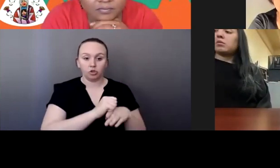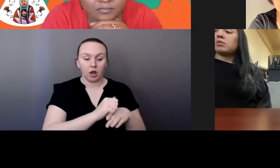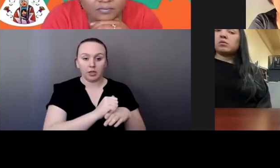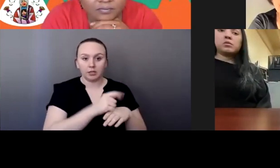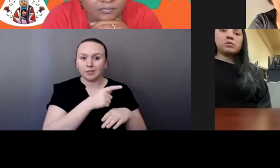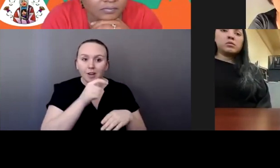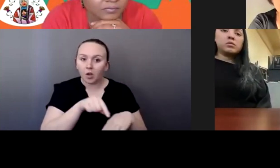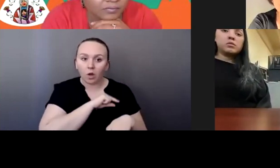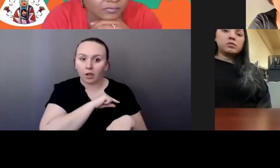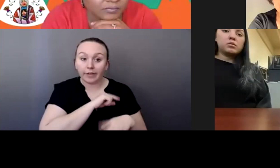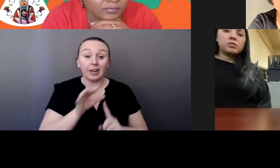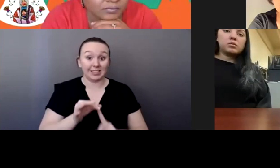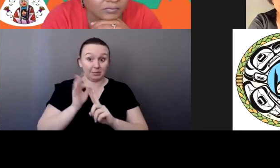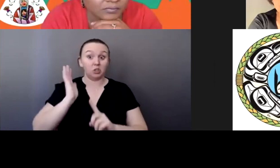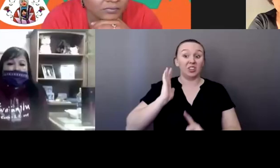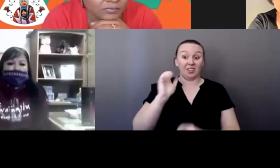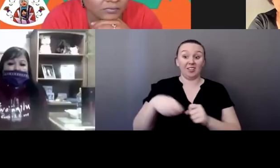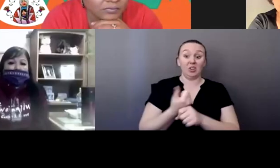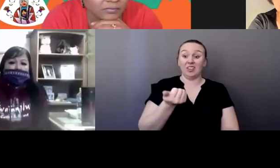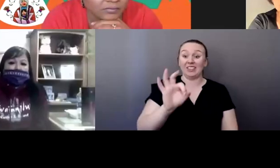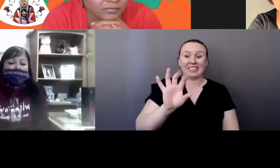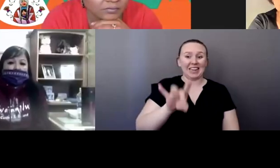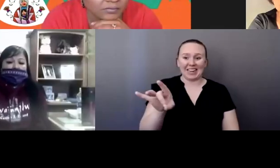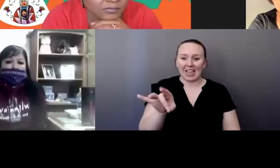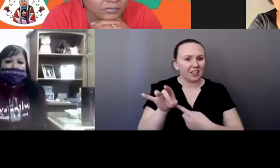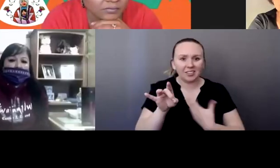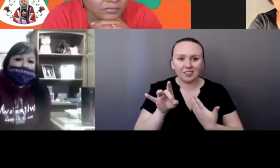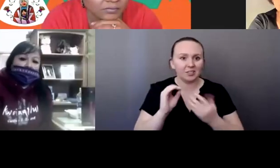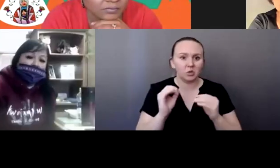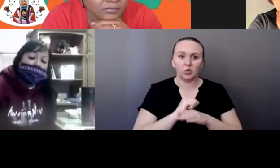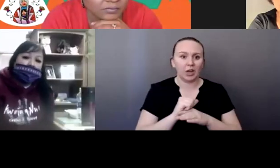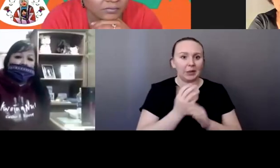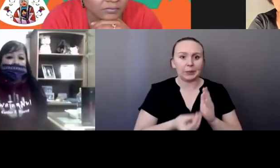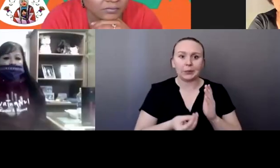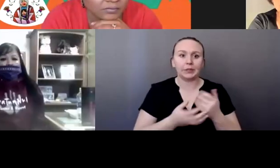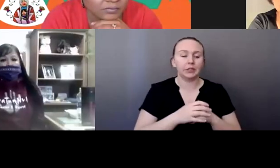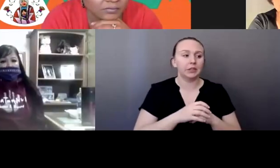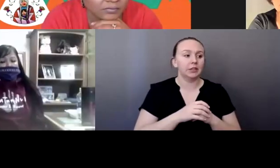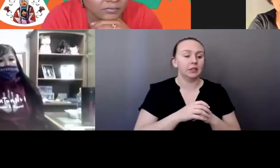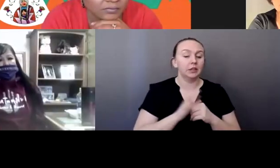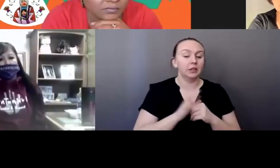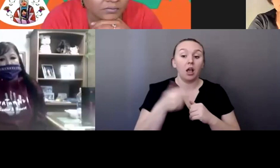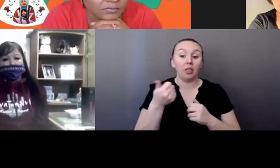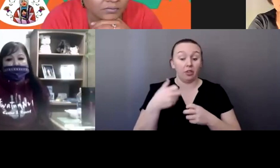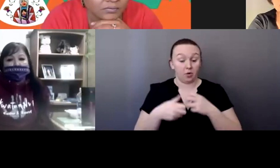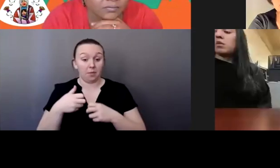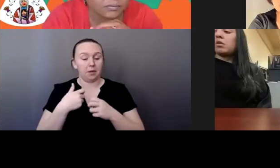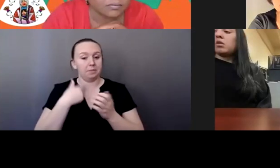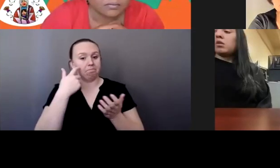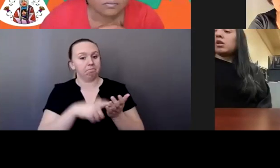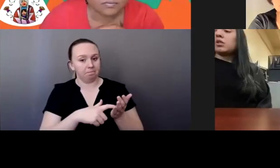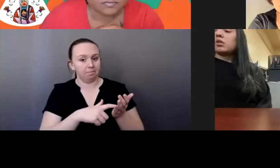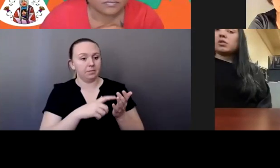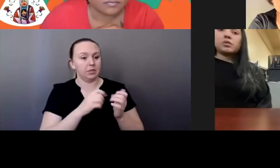especially back in 1988, you know? Um, and there was another problem too, that I seen back